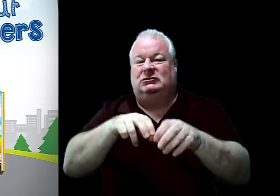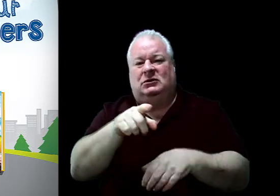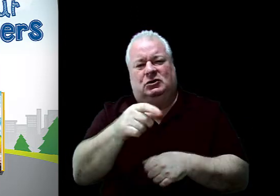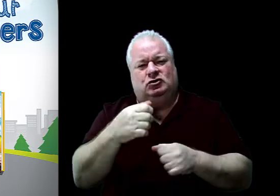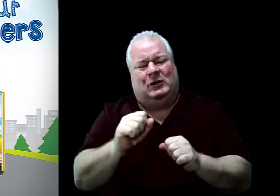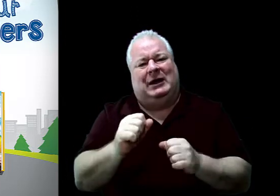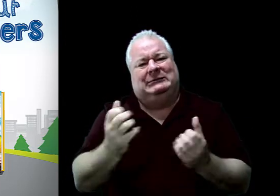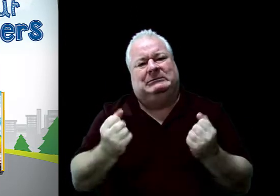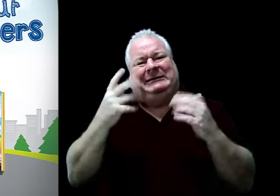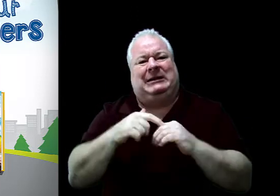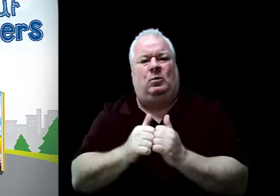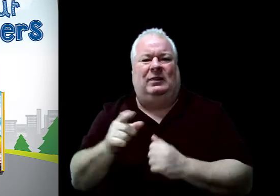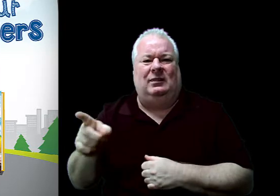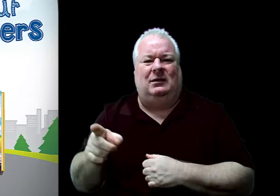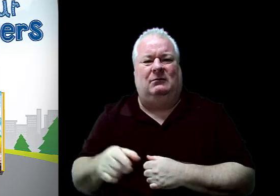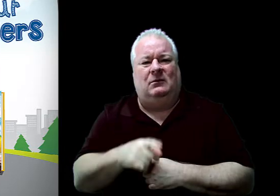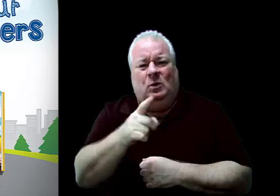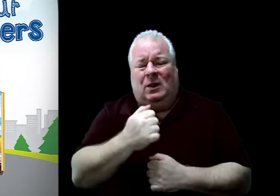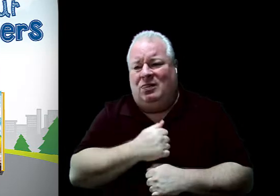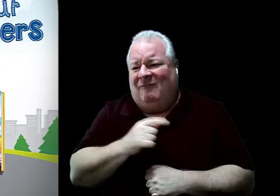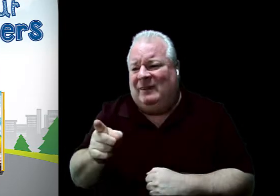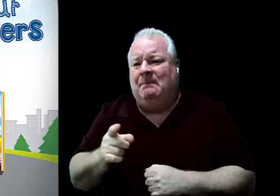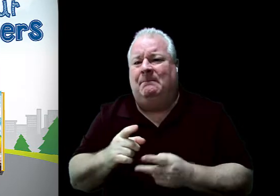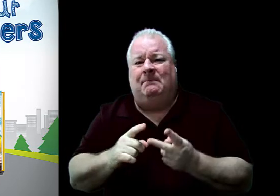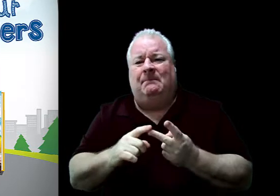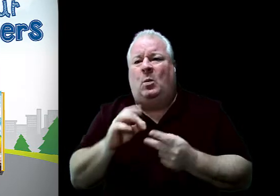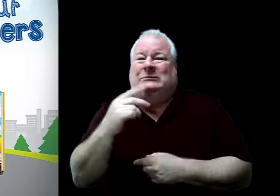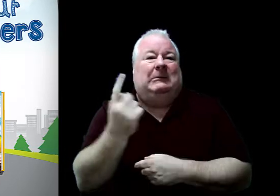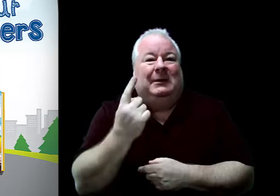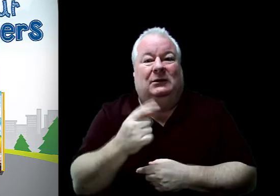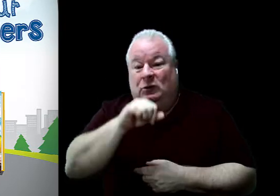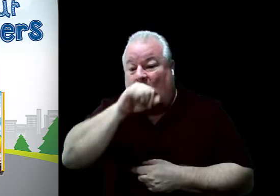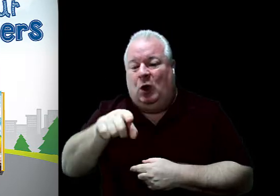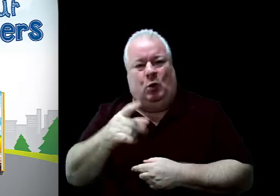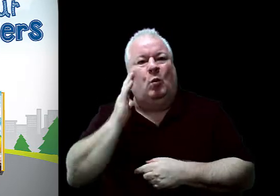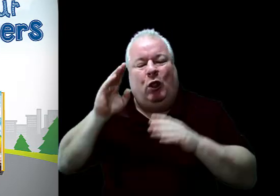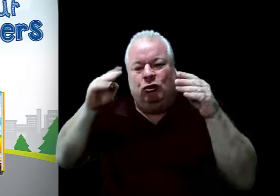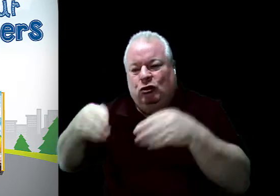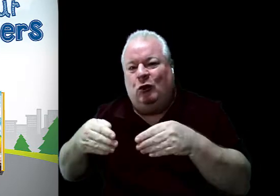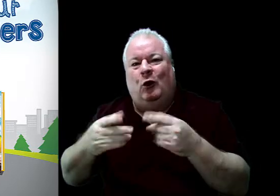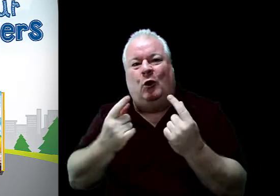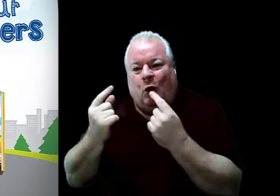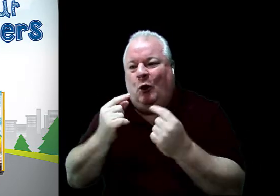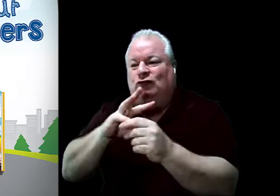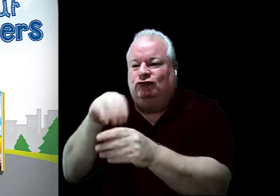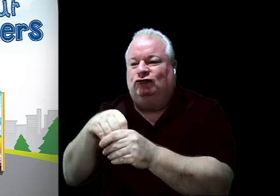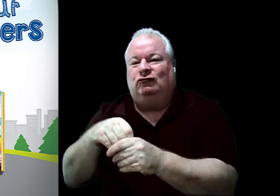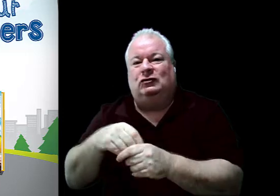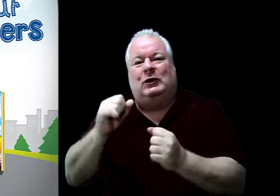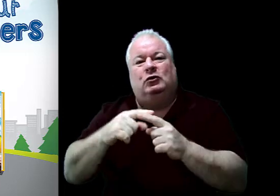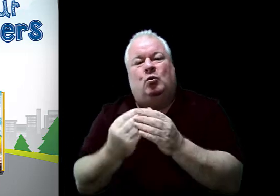for them. When you love someone or something, you spend time with them. You nurture your relationship with them.